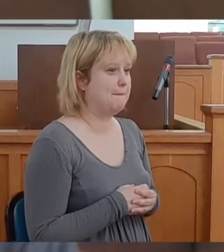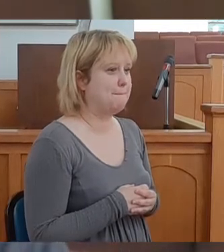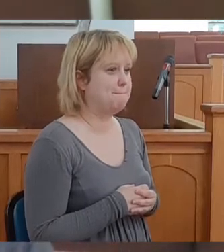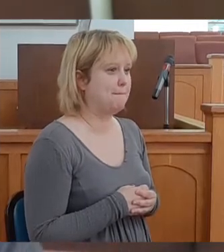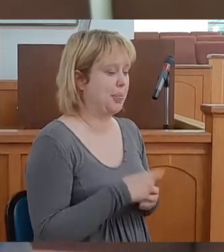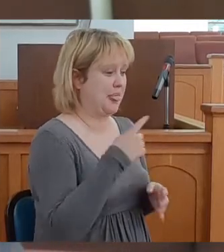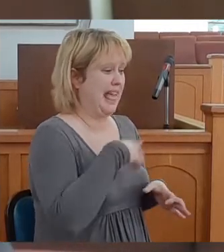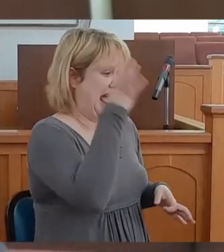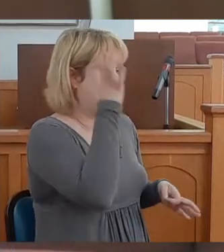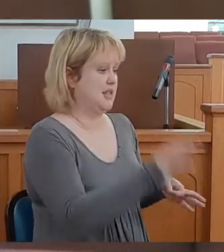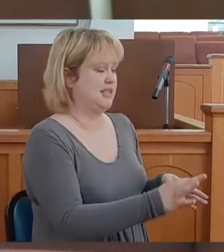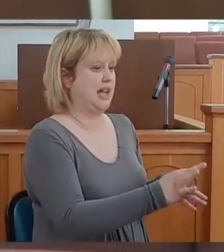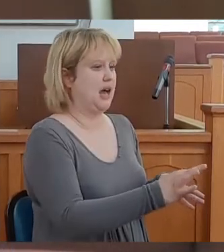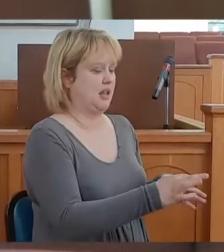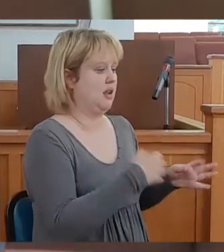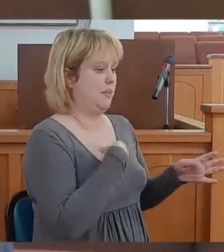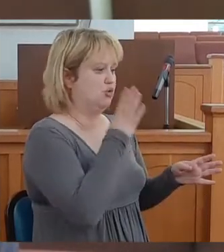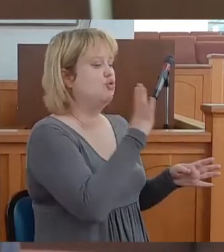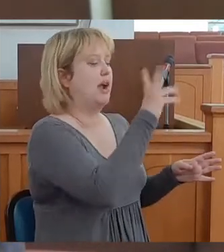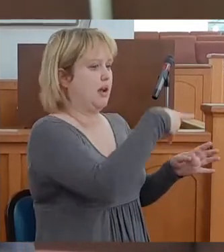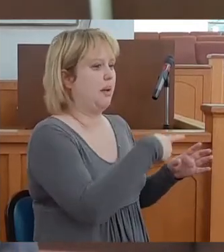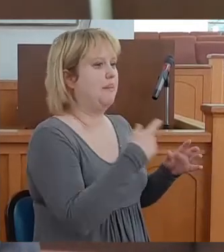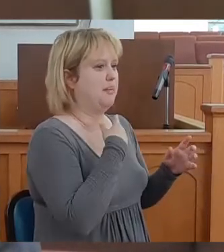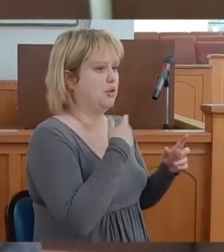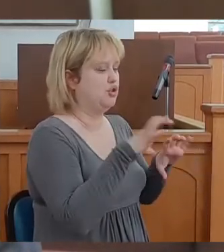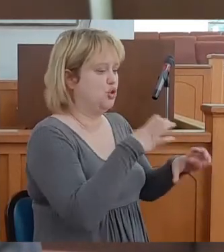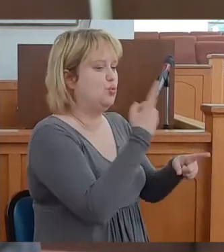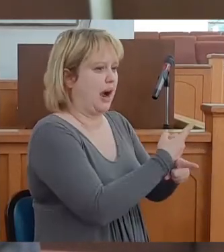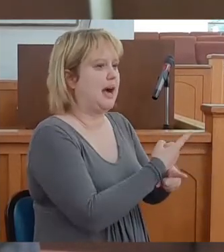I decided I'm going to straighten up and do right.